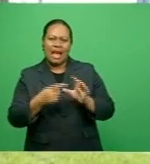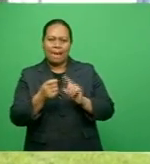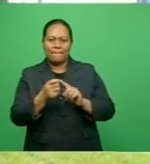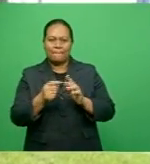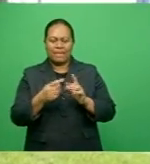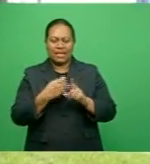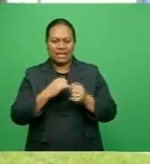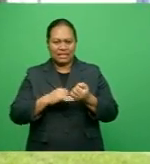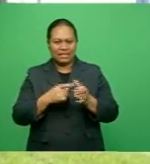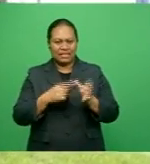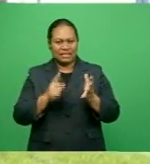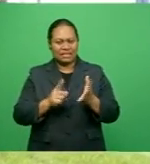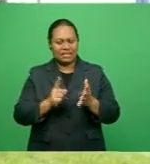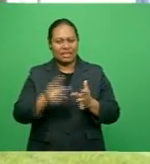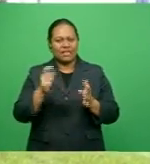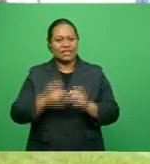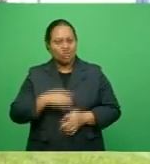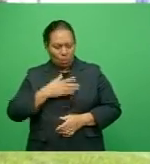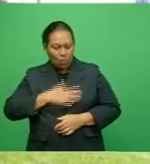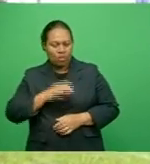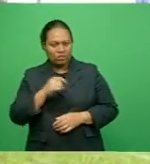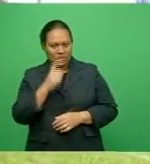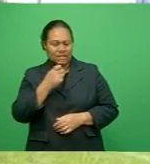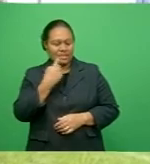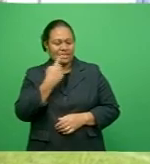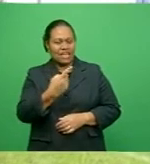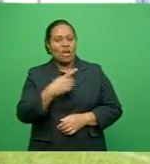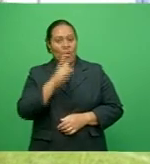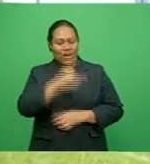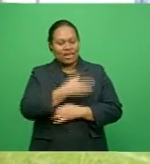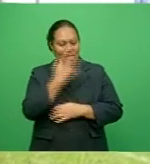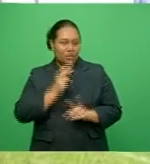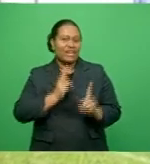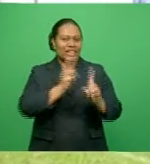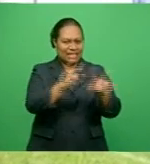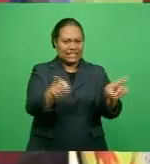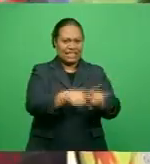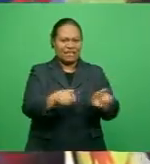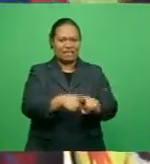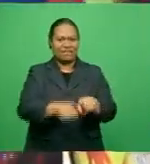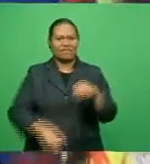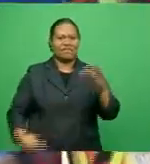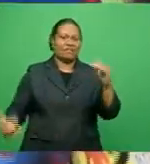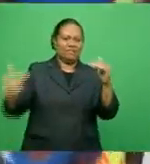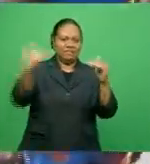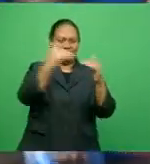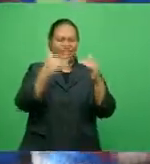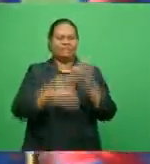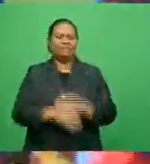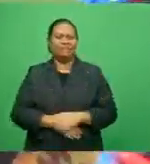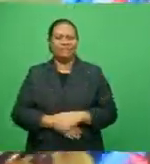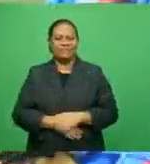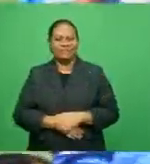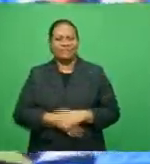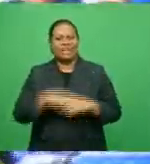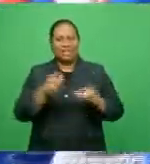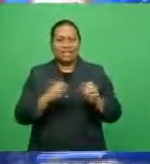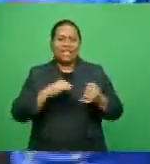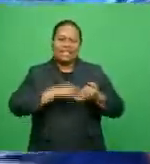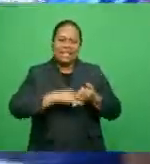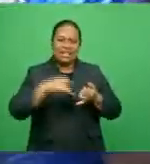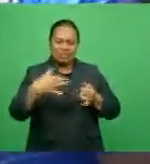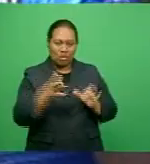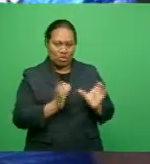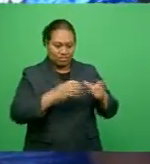fingers crossed that one day I will reach that level as well. As the youngest in the Senimboro Blues squad